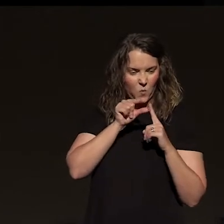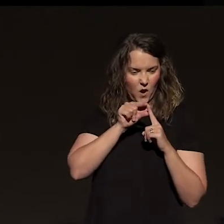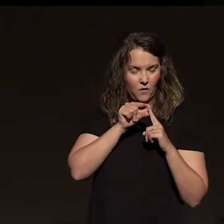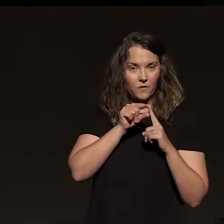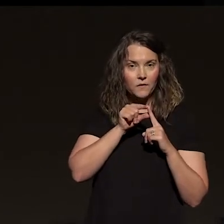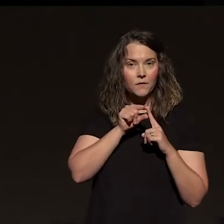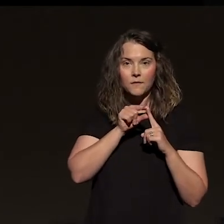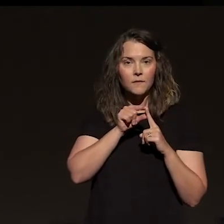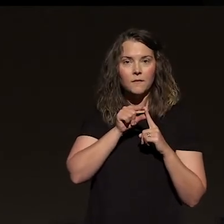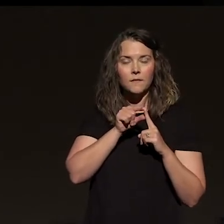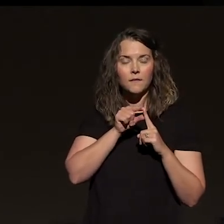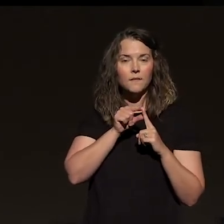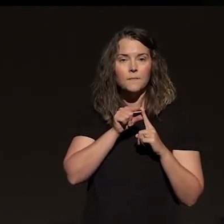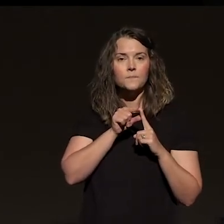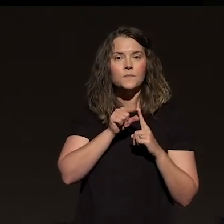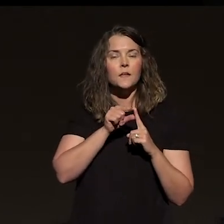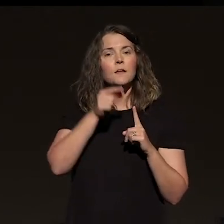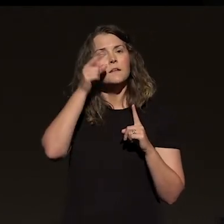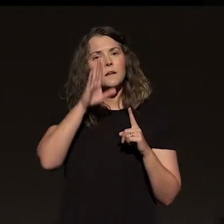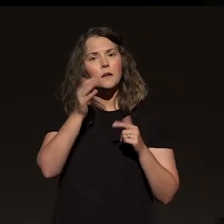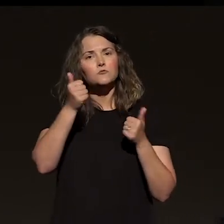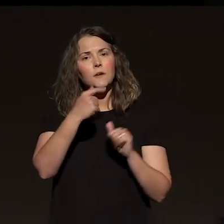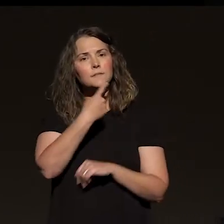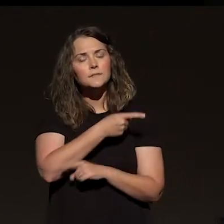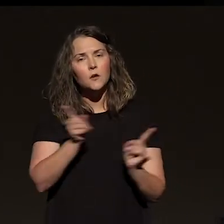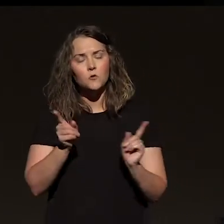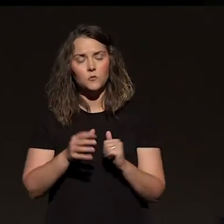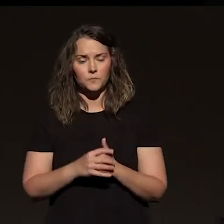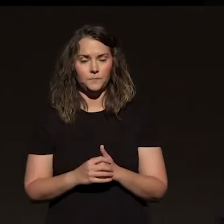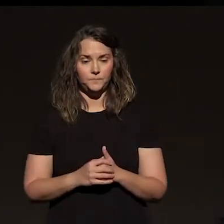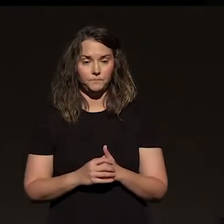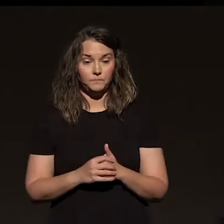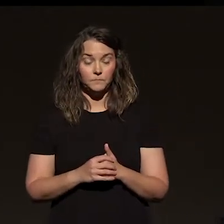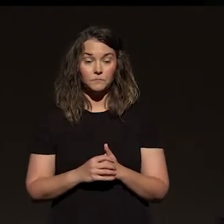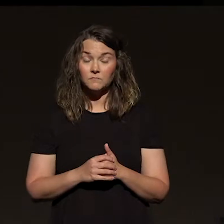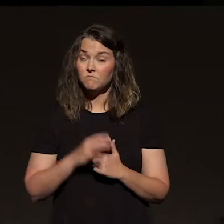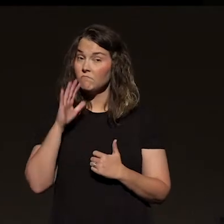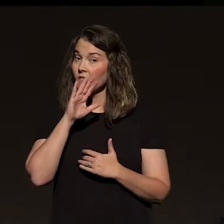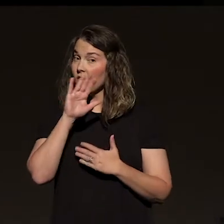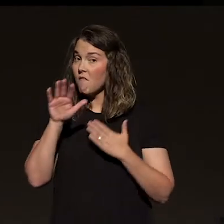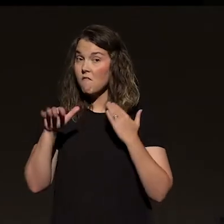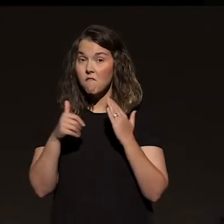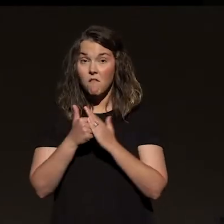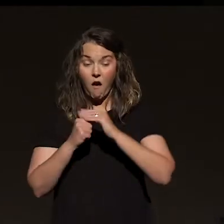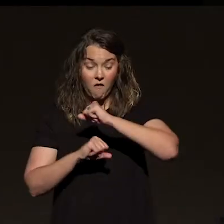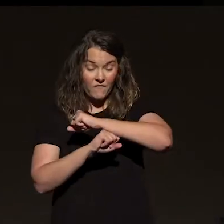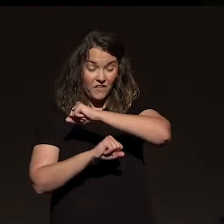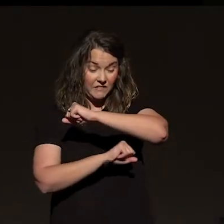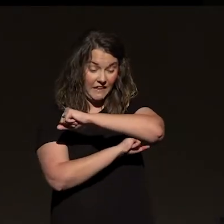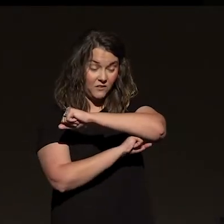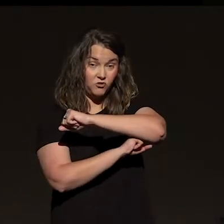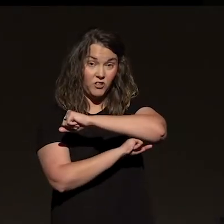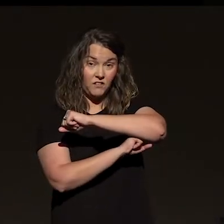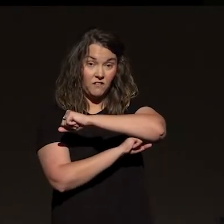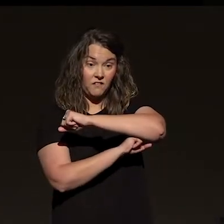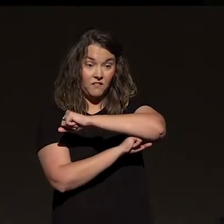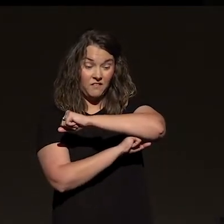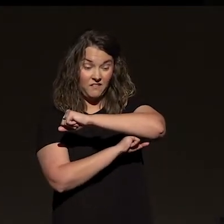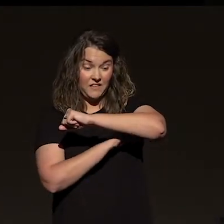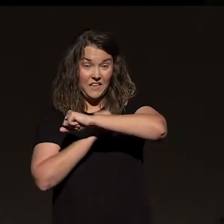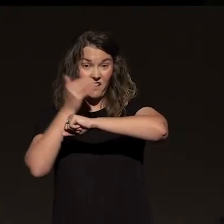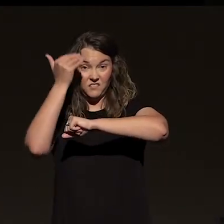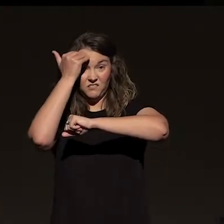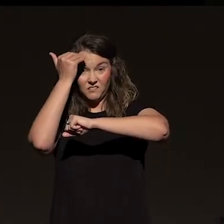yourself. This is what God's trying to say to us, that if all our foundation is, is knowledge